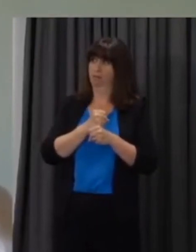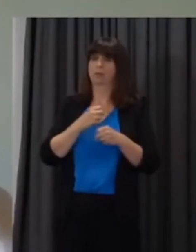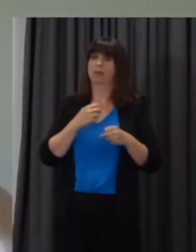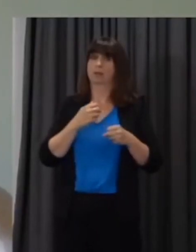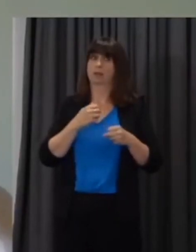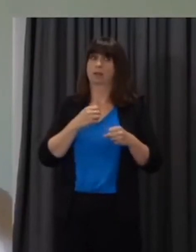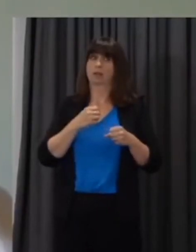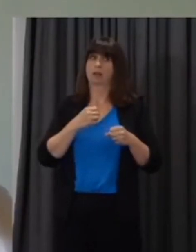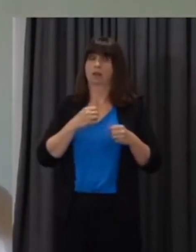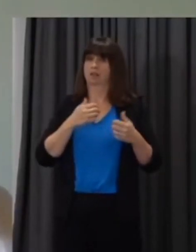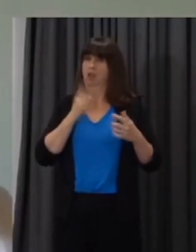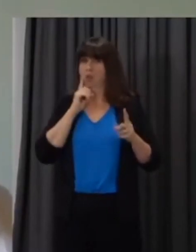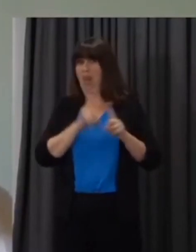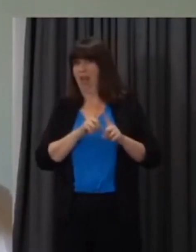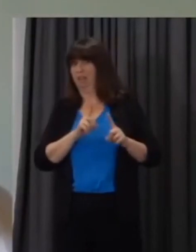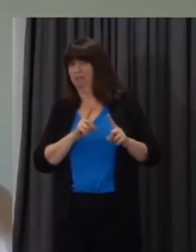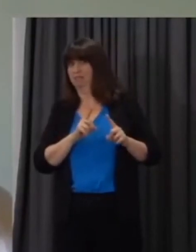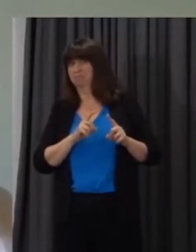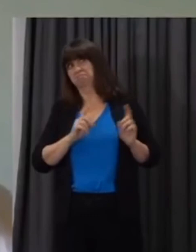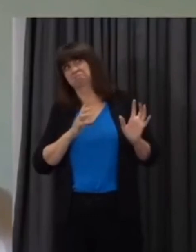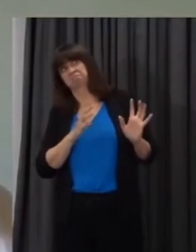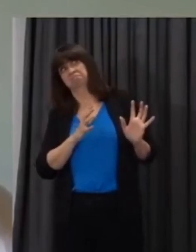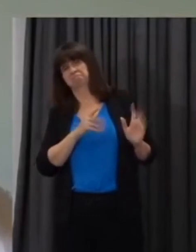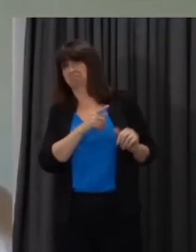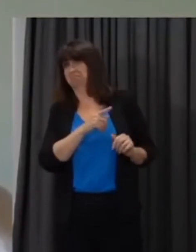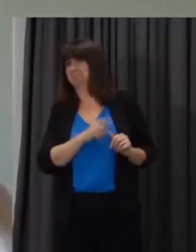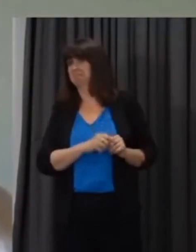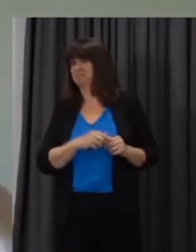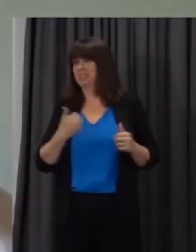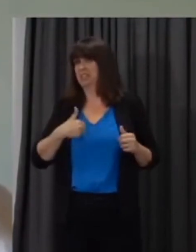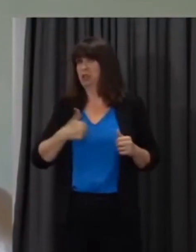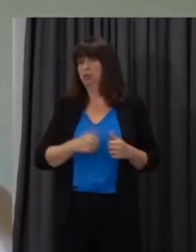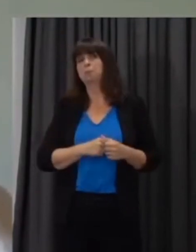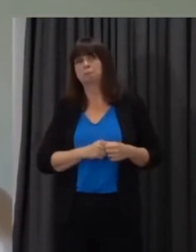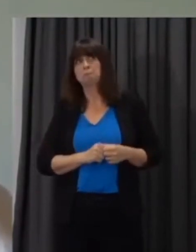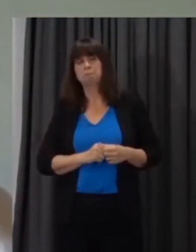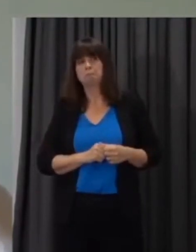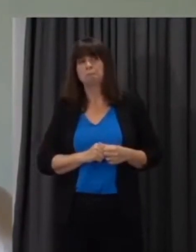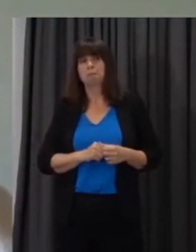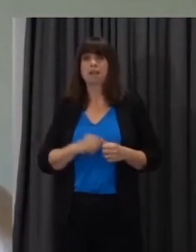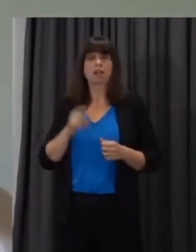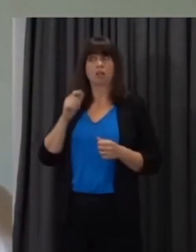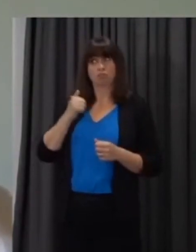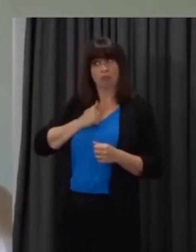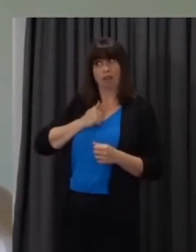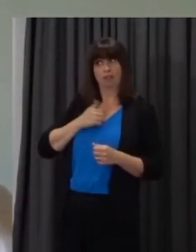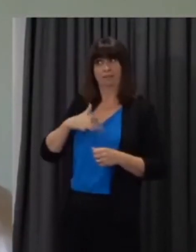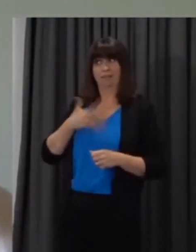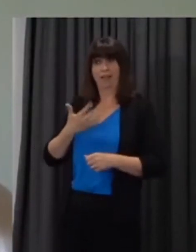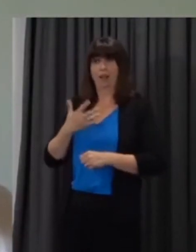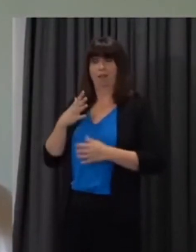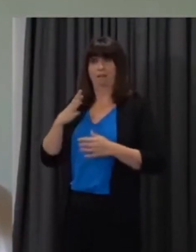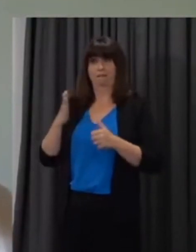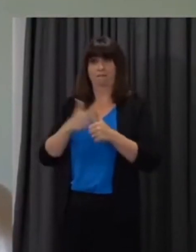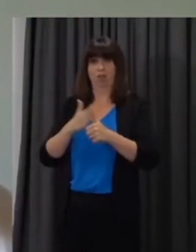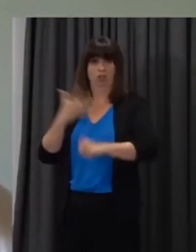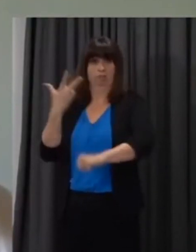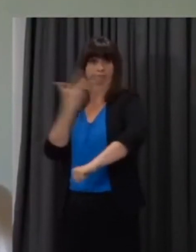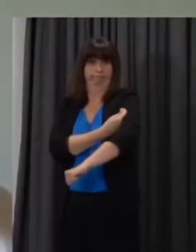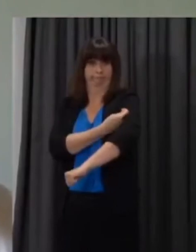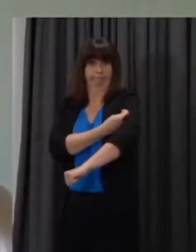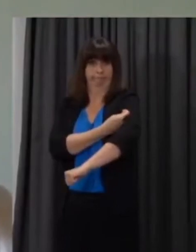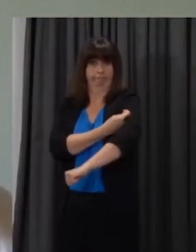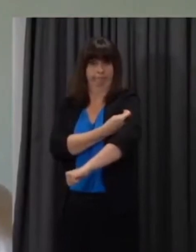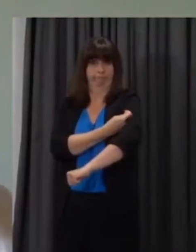praised by by teachers it seems isn't it right and proper to say that until a vaccine is found or this virus burns out